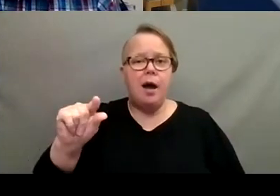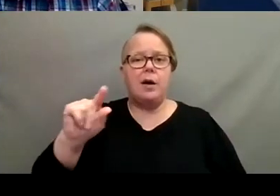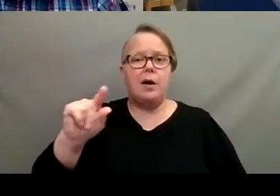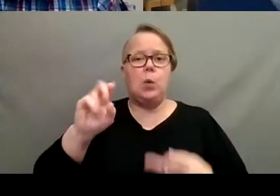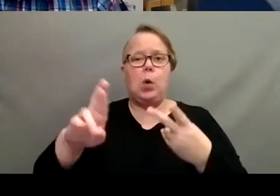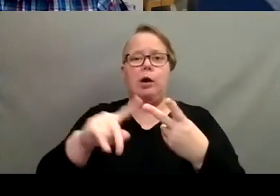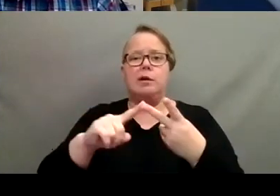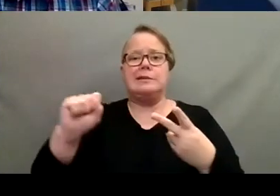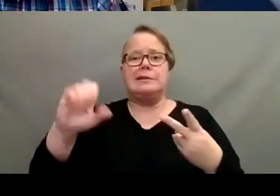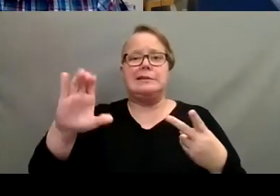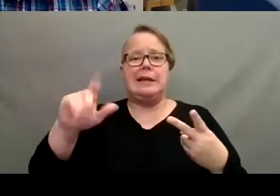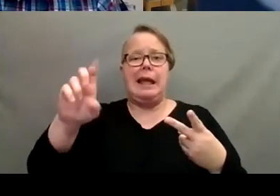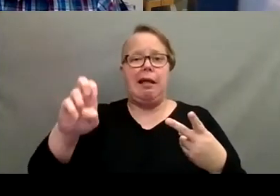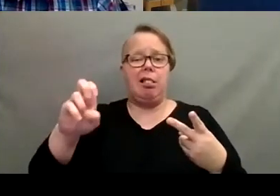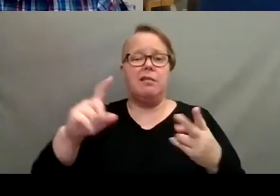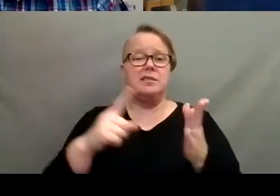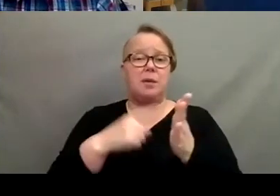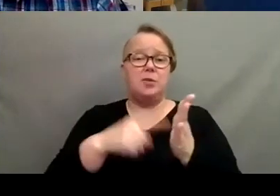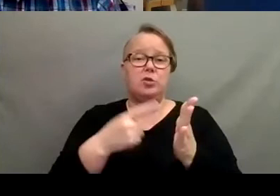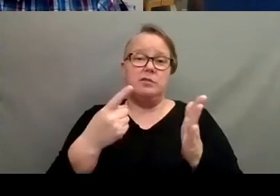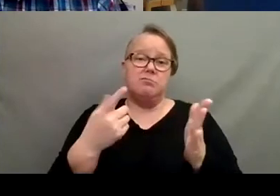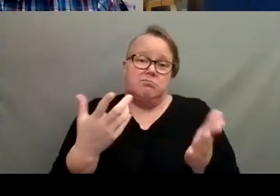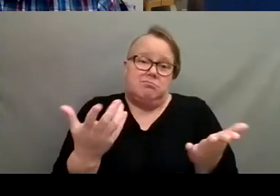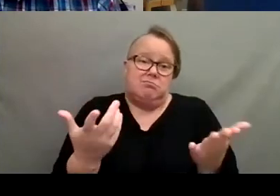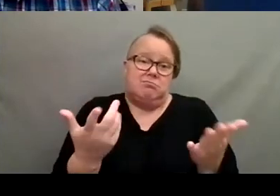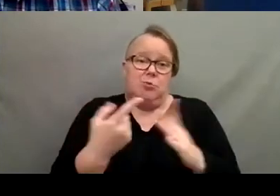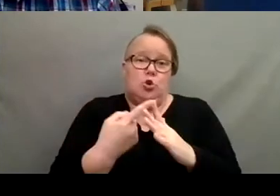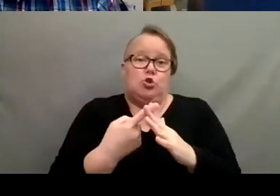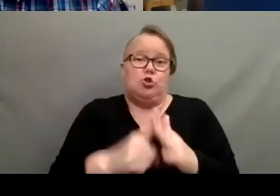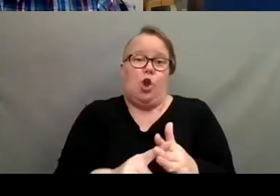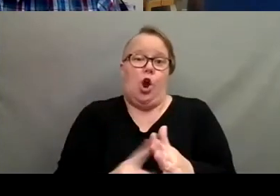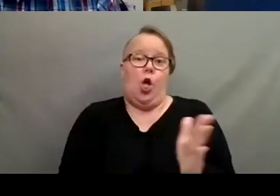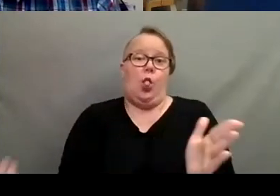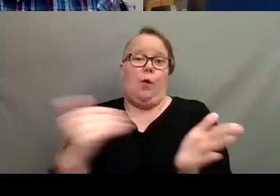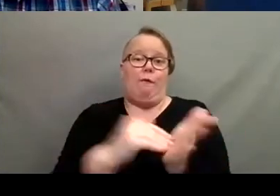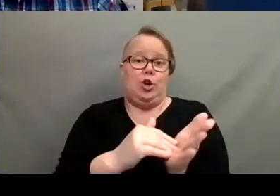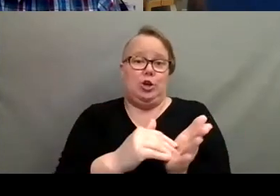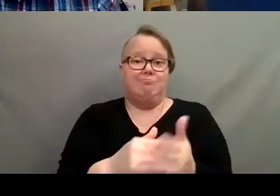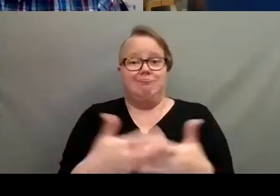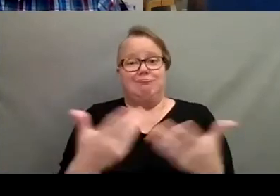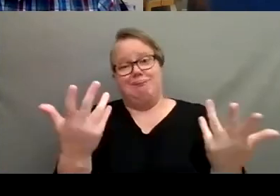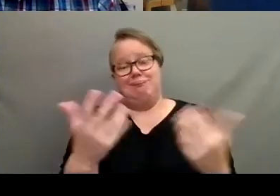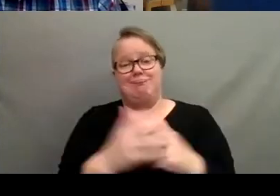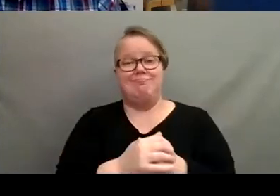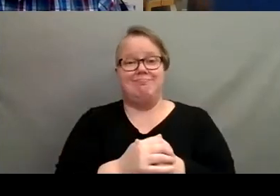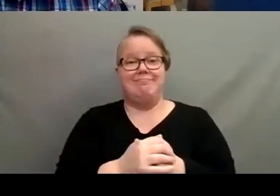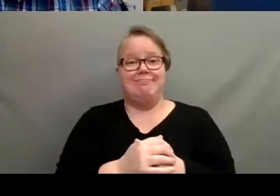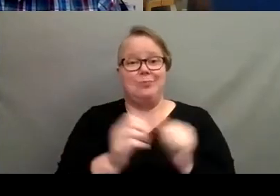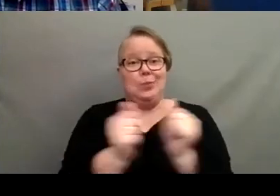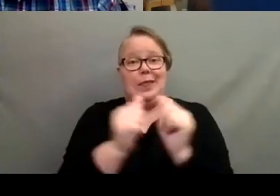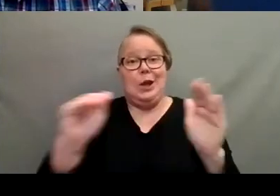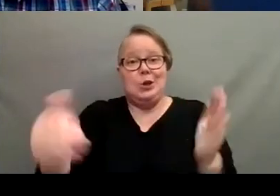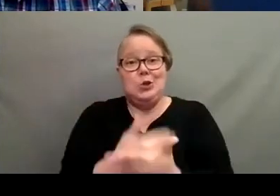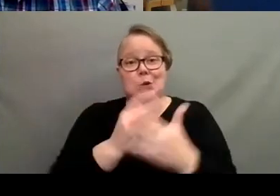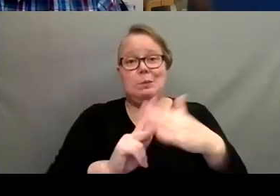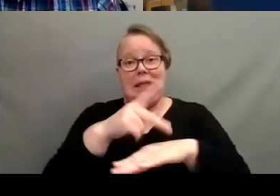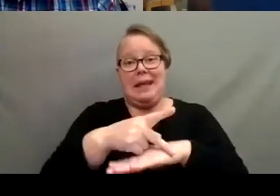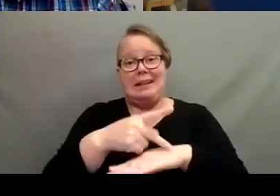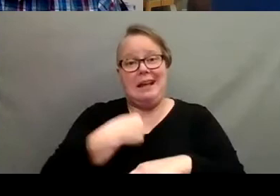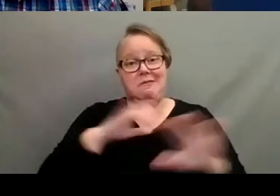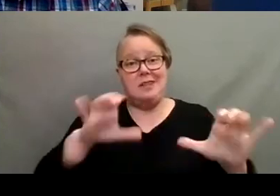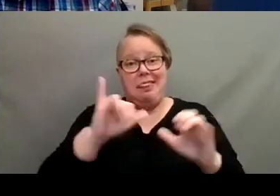just start over with a, a new variety, a new plant. I've had to do that many times before.